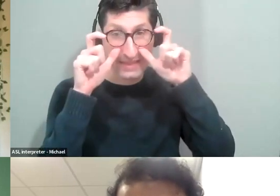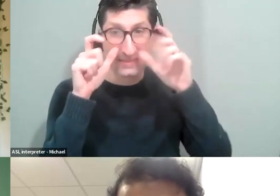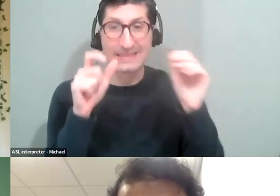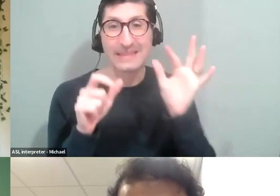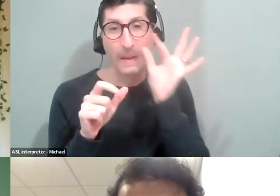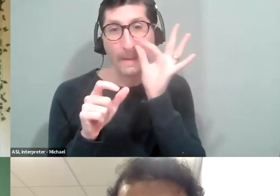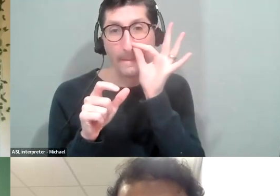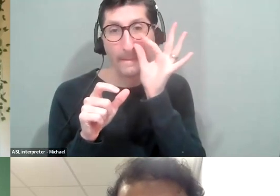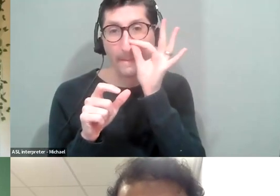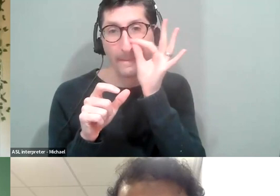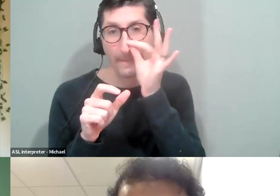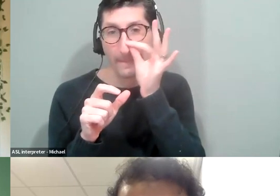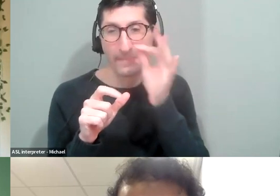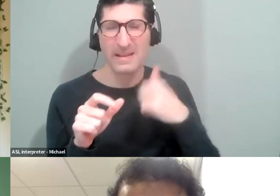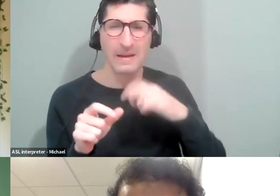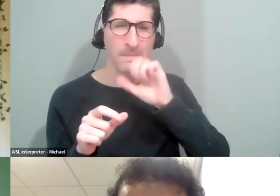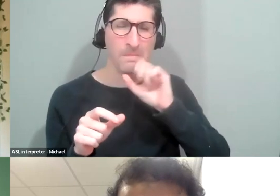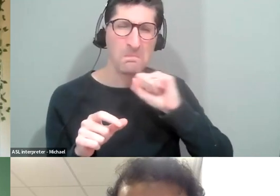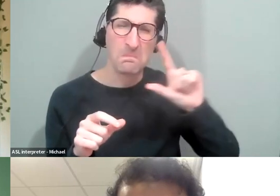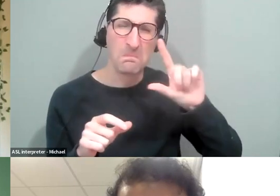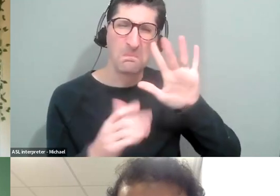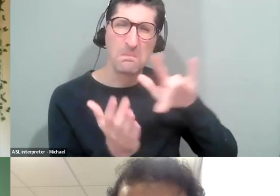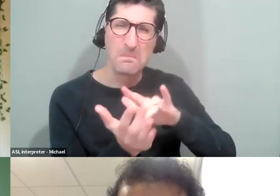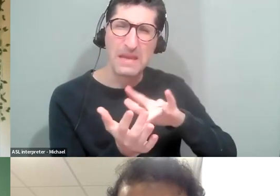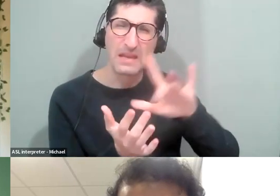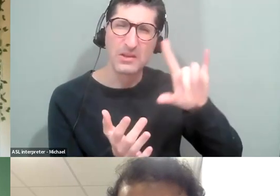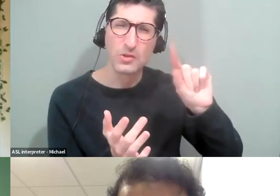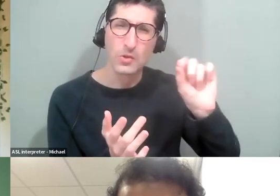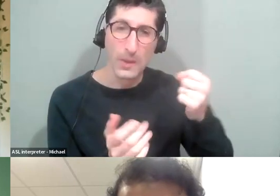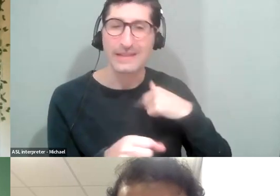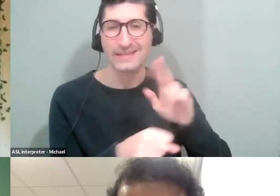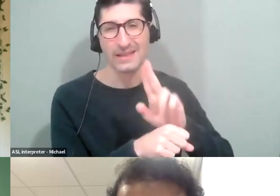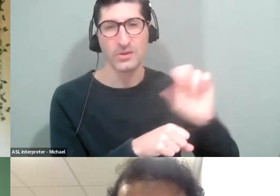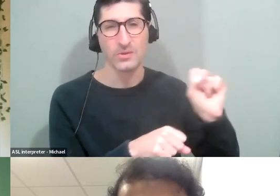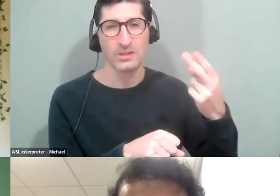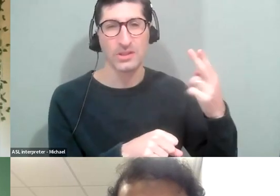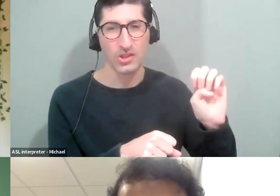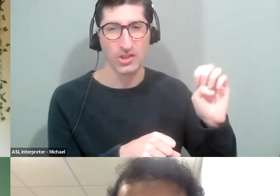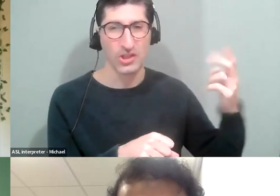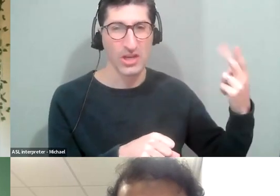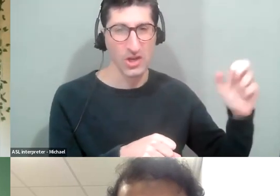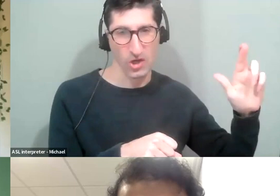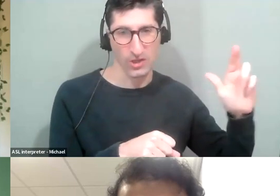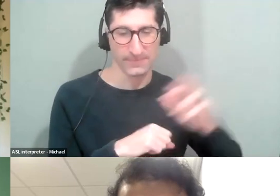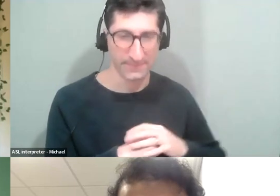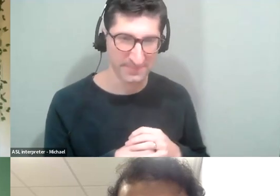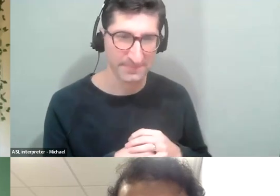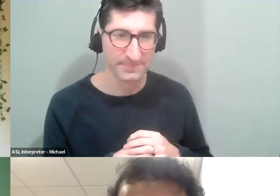piercings. I'm in my mid 20s. And I use she her pronouns. Thank you.